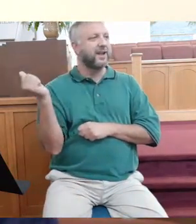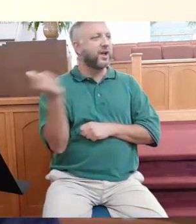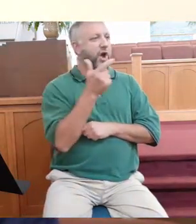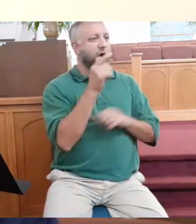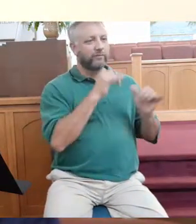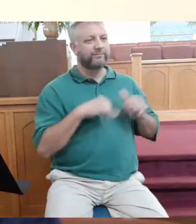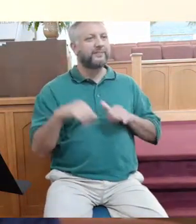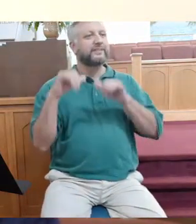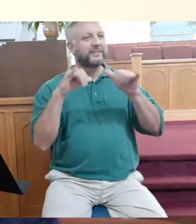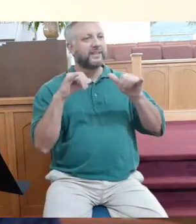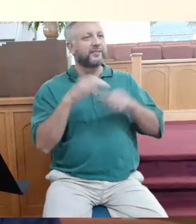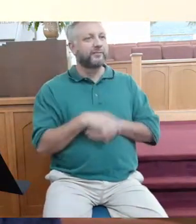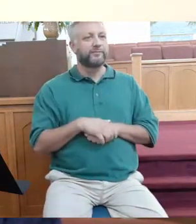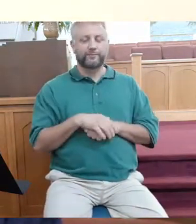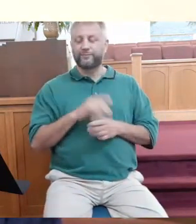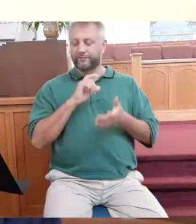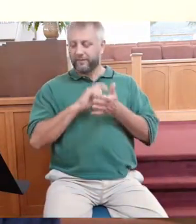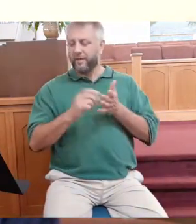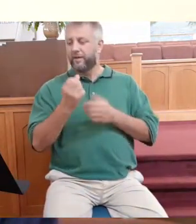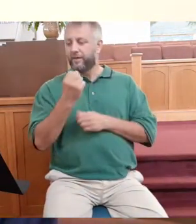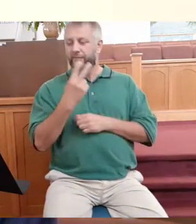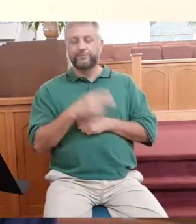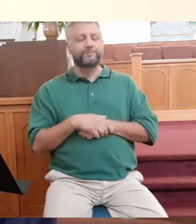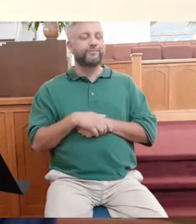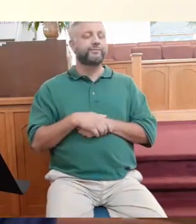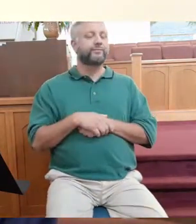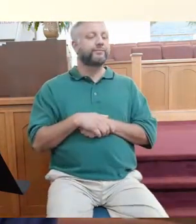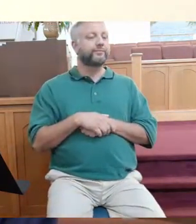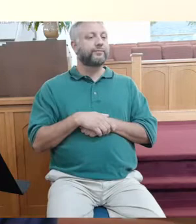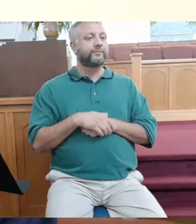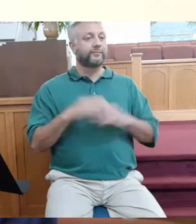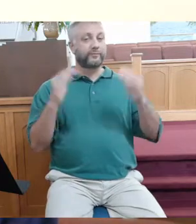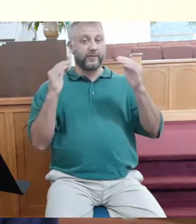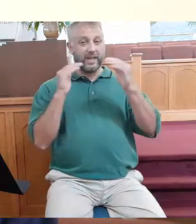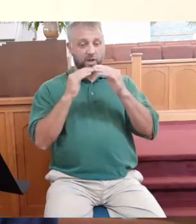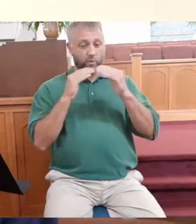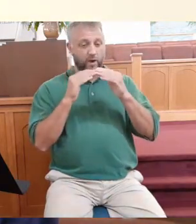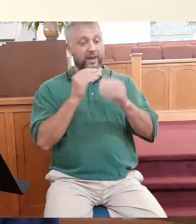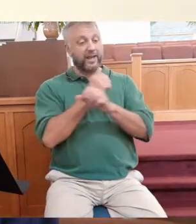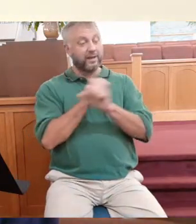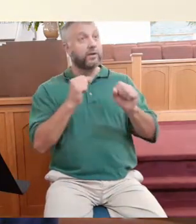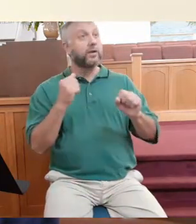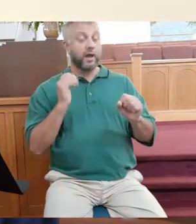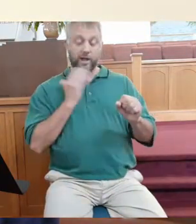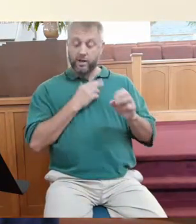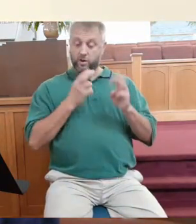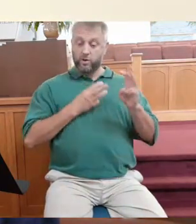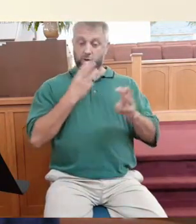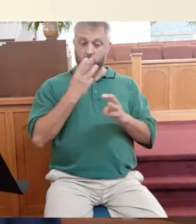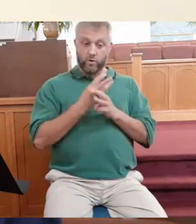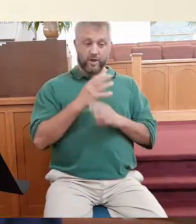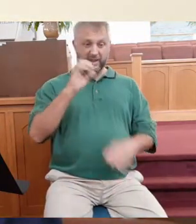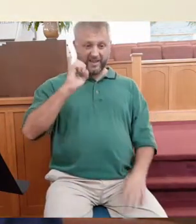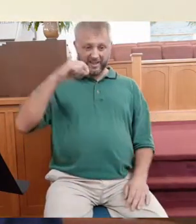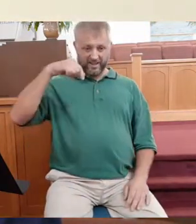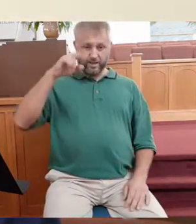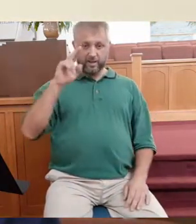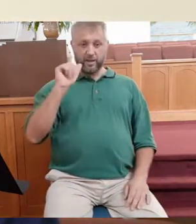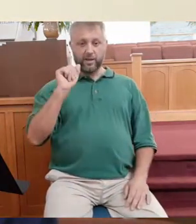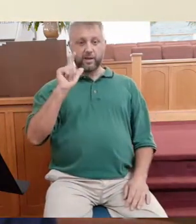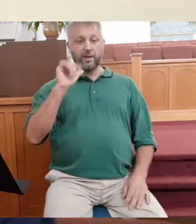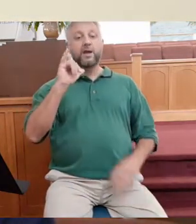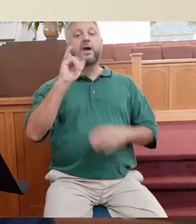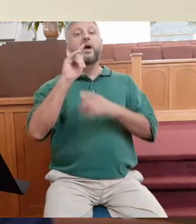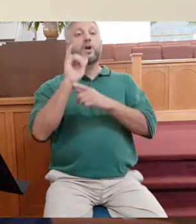It us the reality of equality and salvation. You know, we live in a world today where equality is a big issue, right?